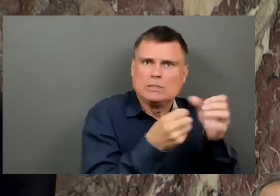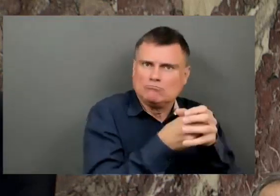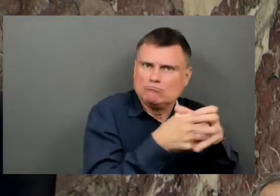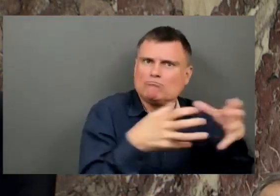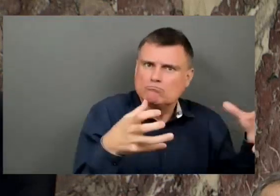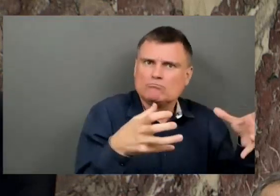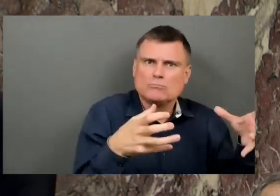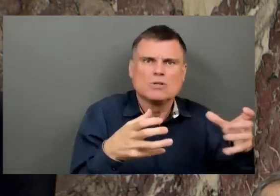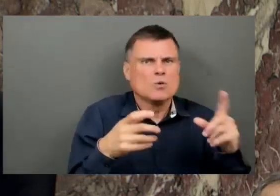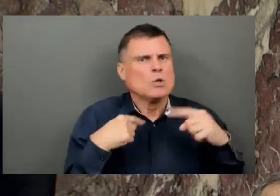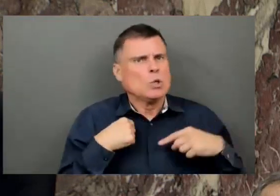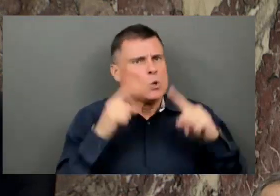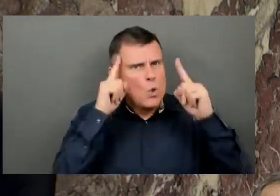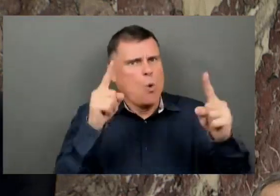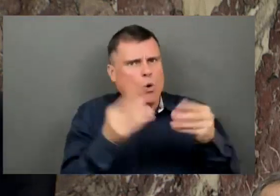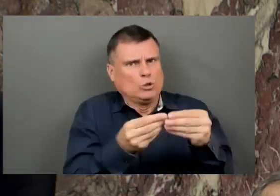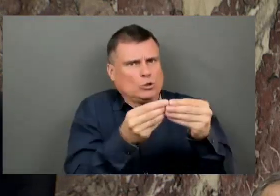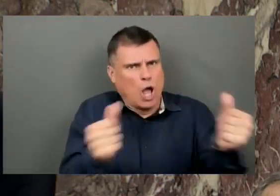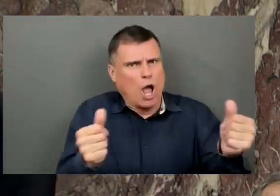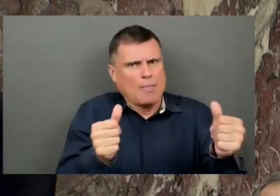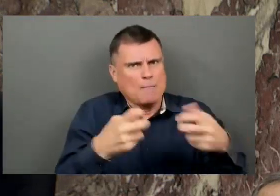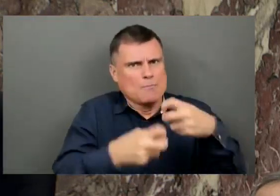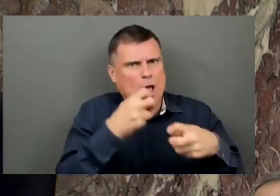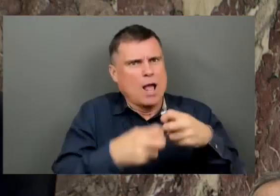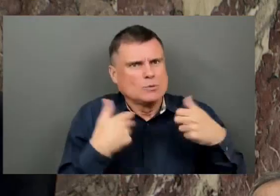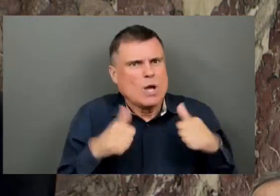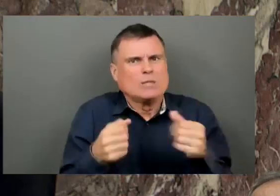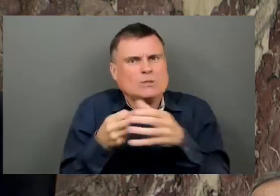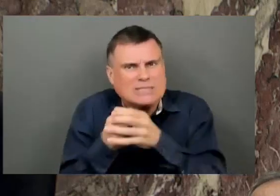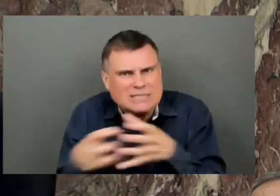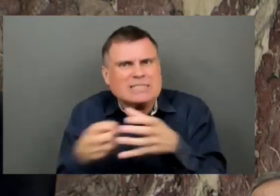family practice in British Columbia. Thank you very much for the question.